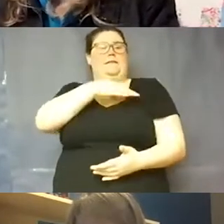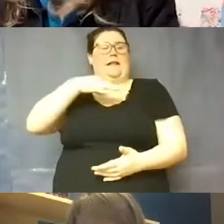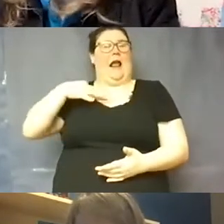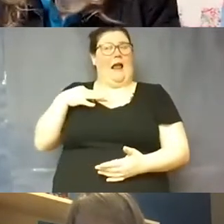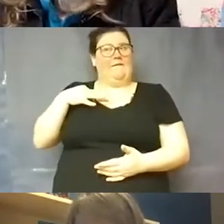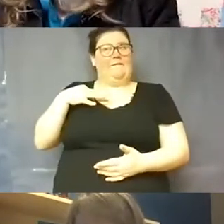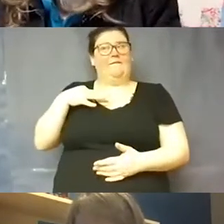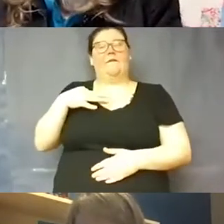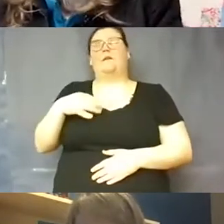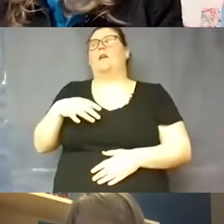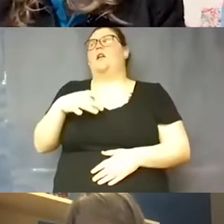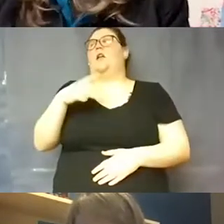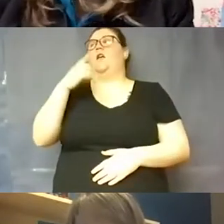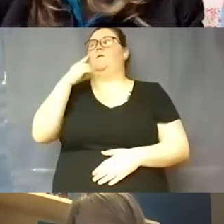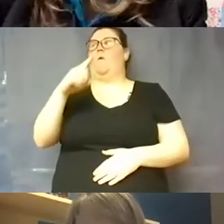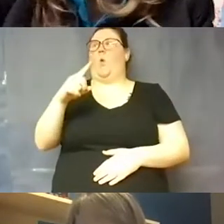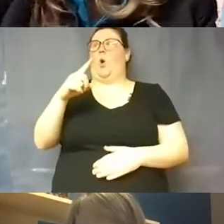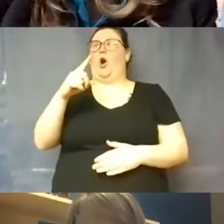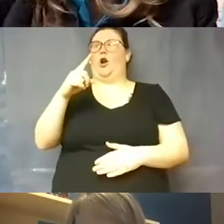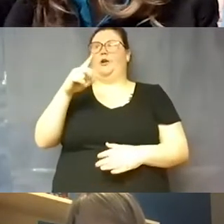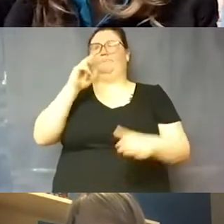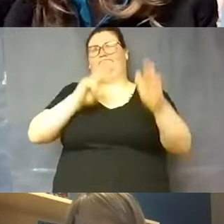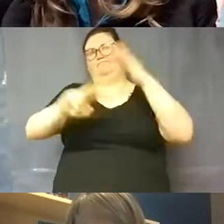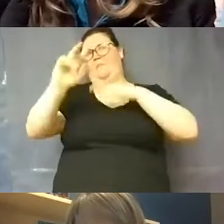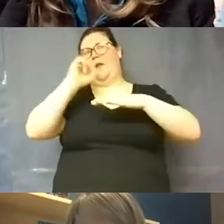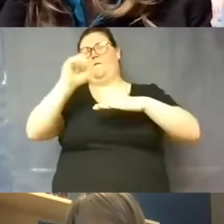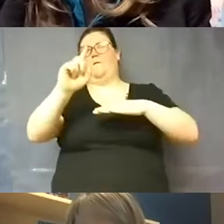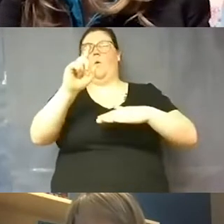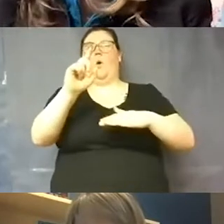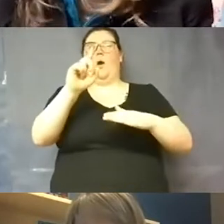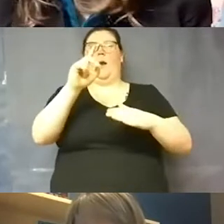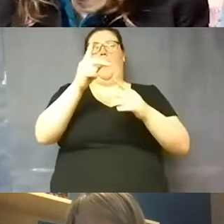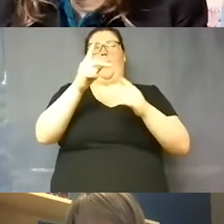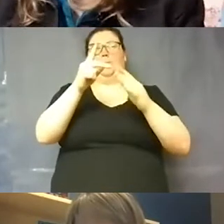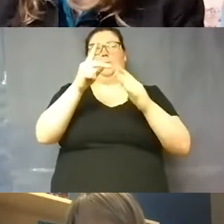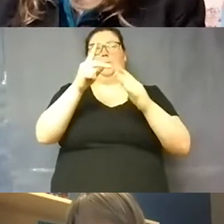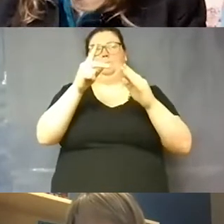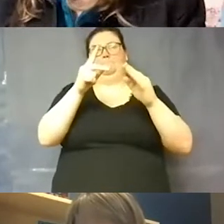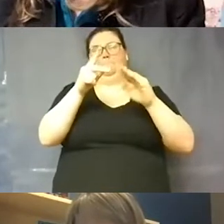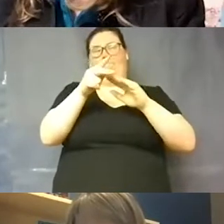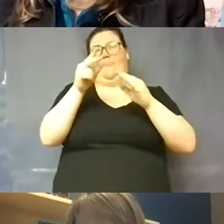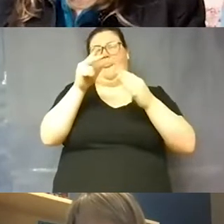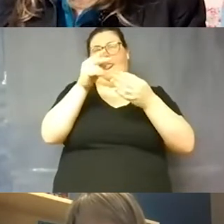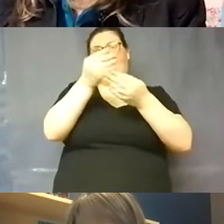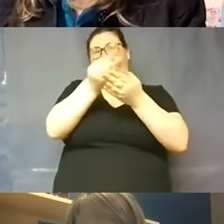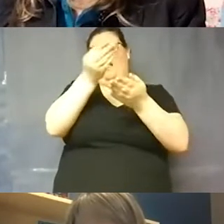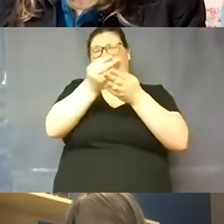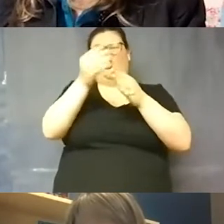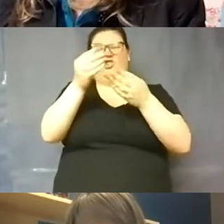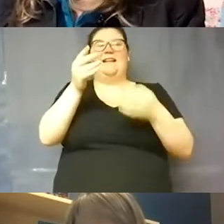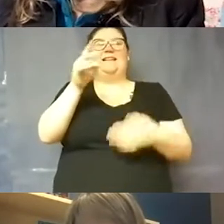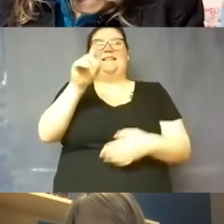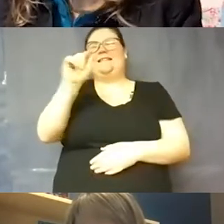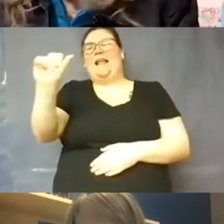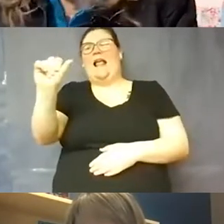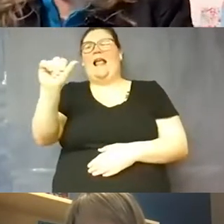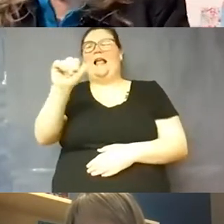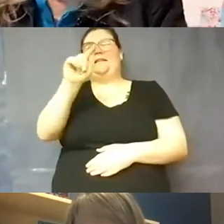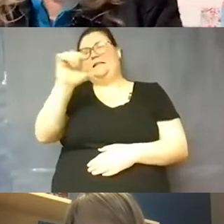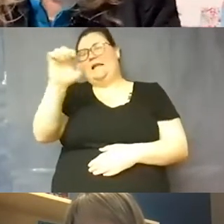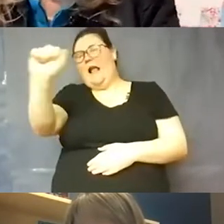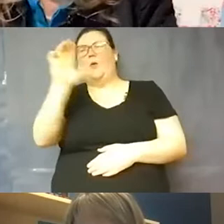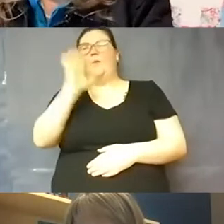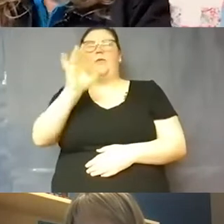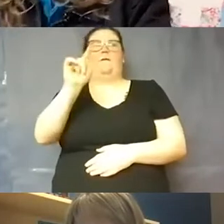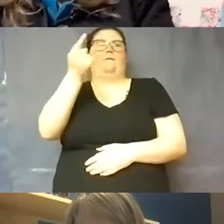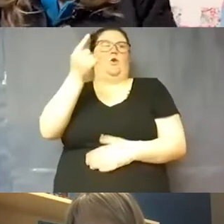projection for the fall for our budget, we really don't know. TA would be the first step in saying, we're